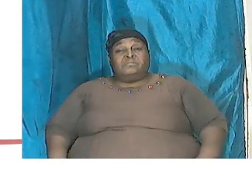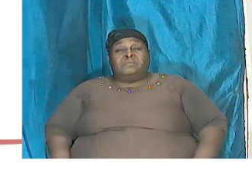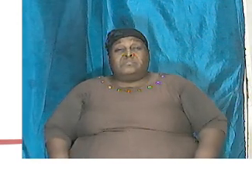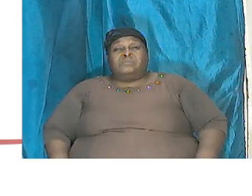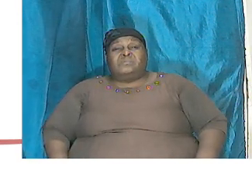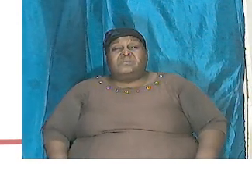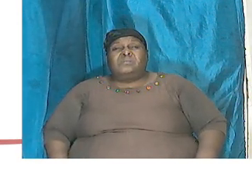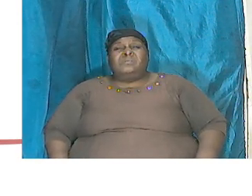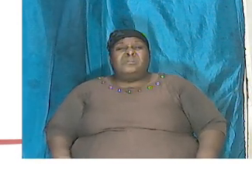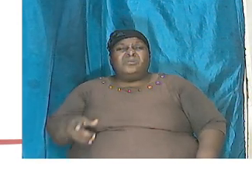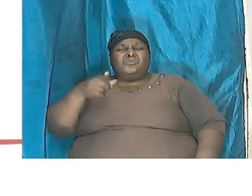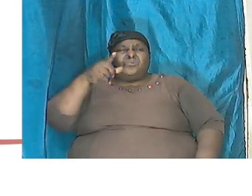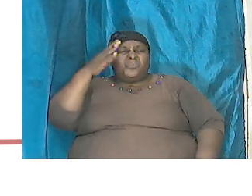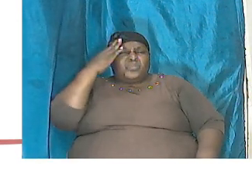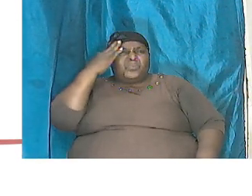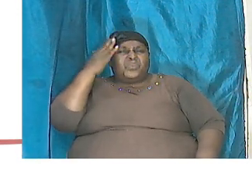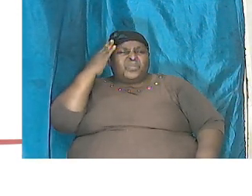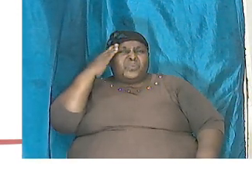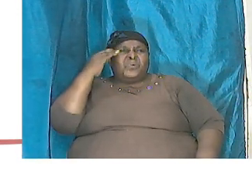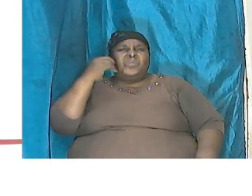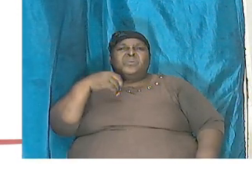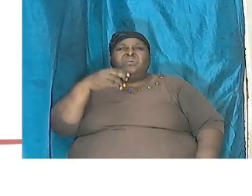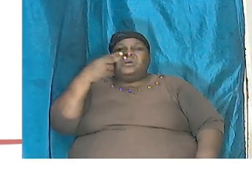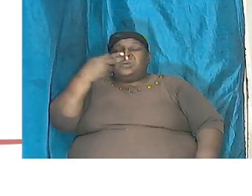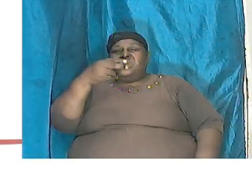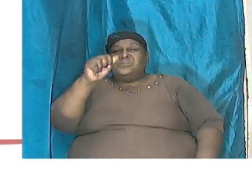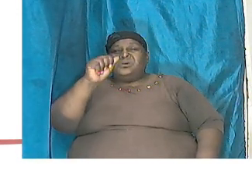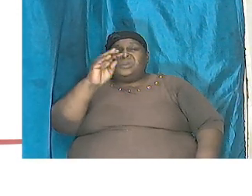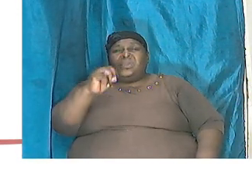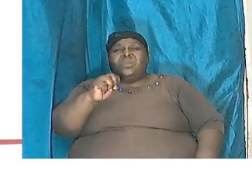but did you know that Ham was not cursed